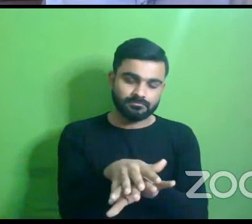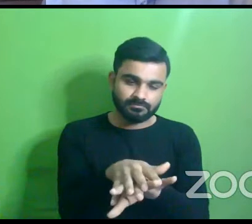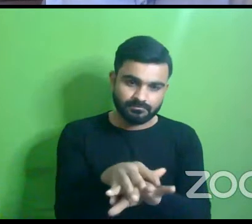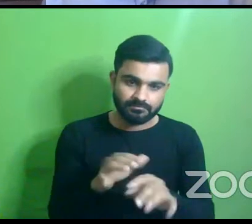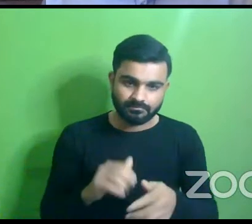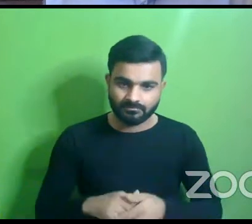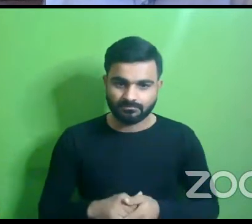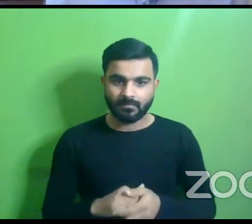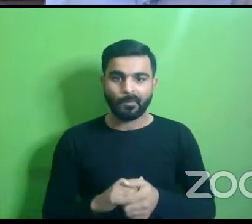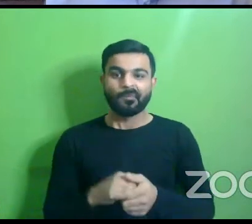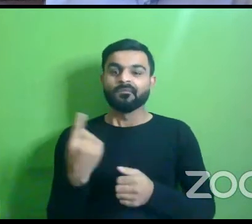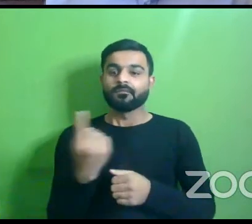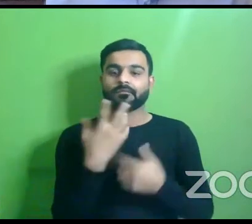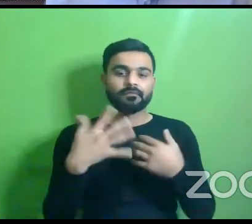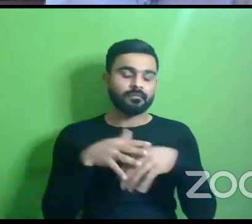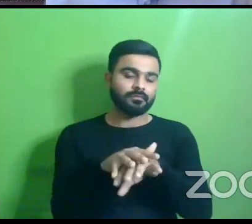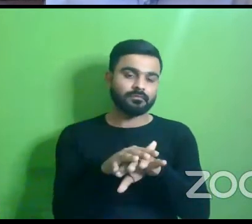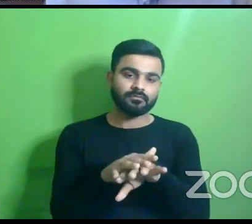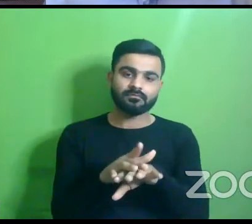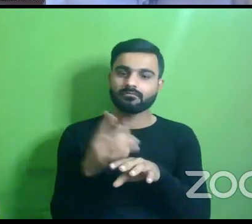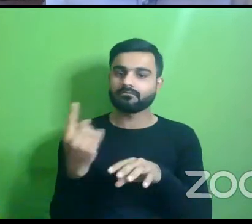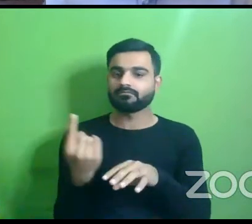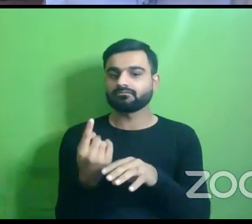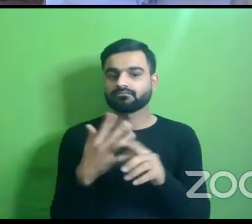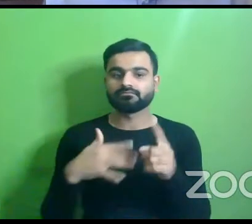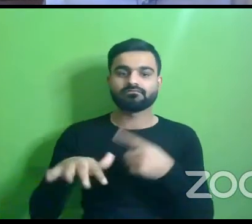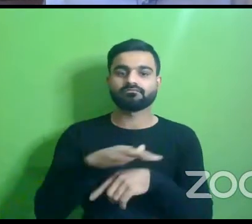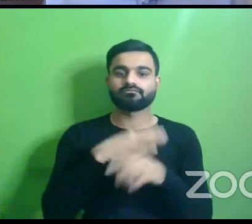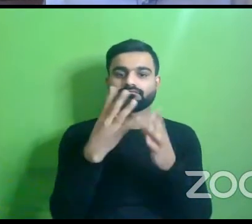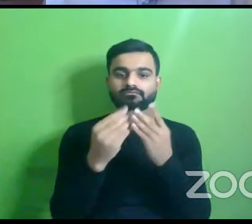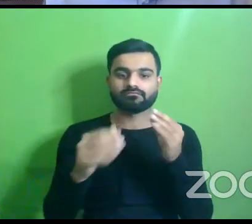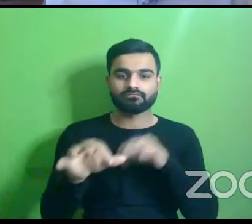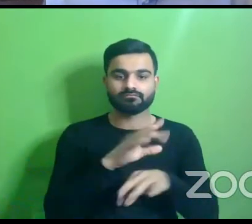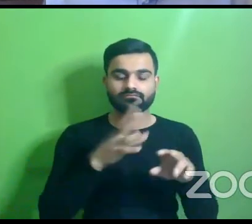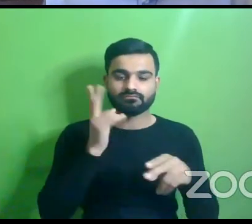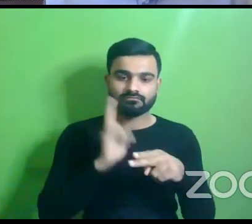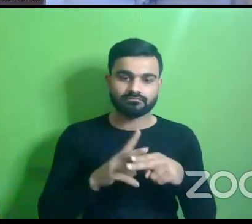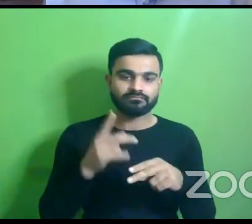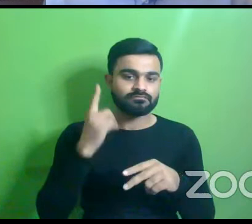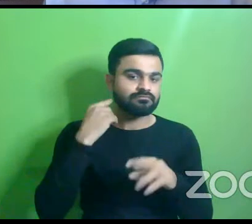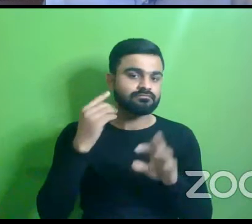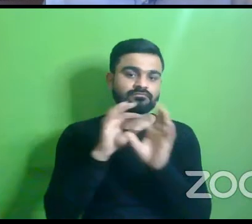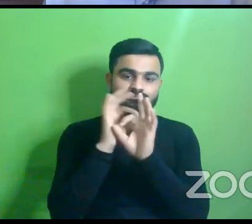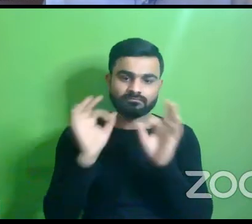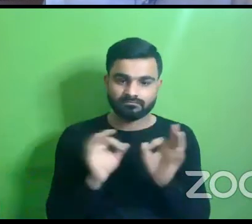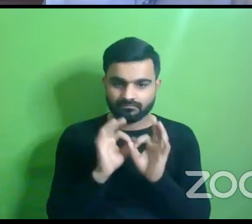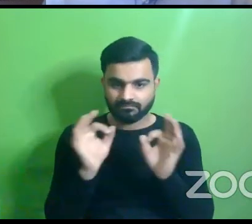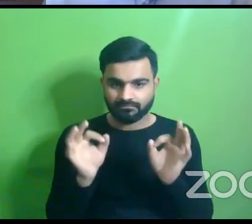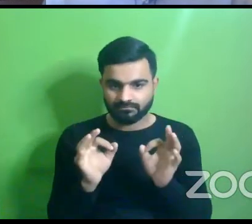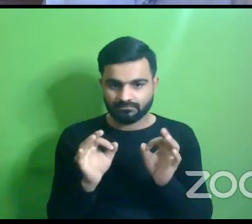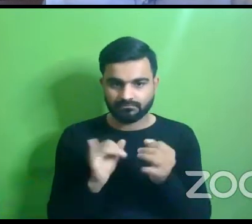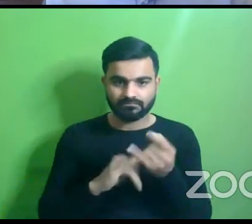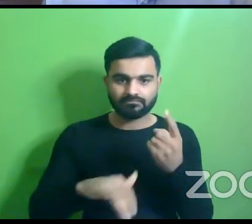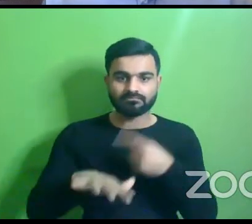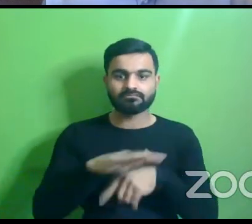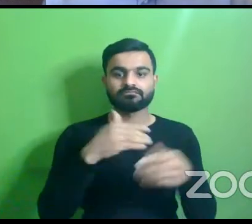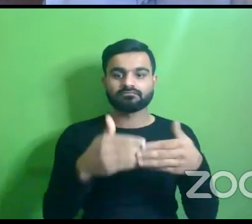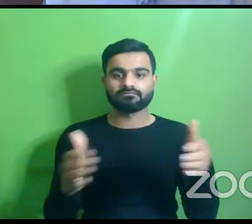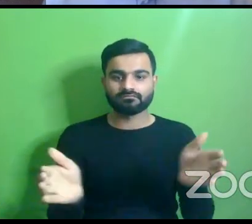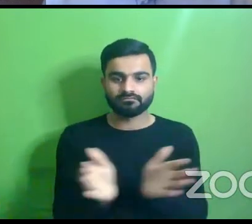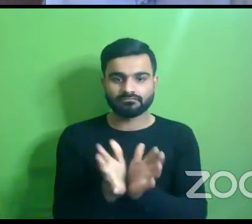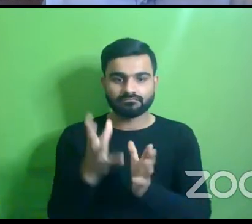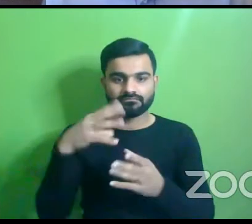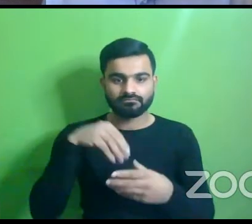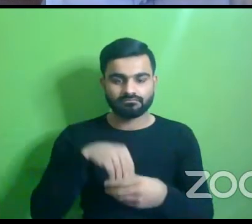without inclusive cities we cannot have resilient cities and we can't have uh resilient communities unless